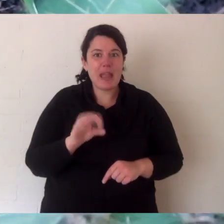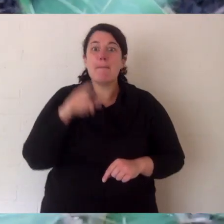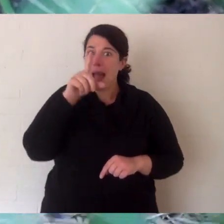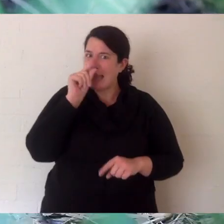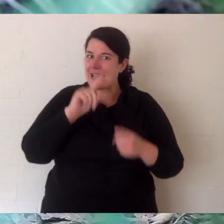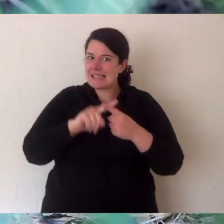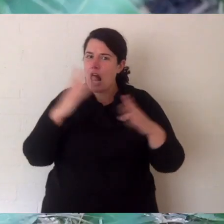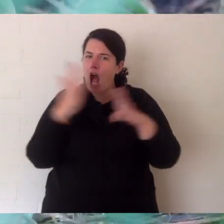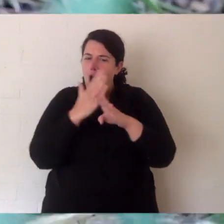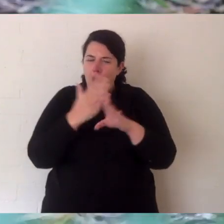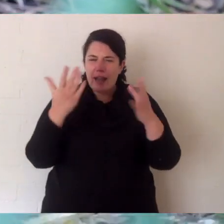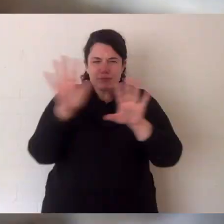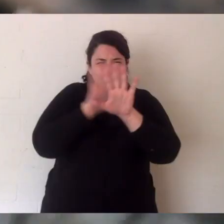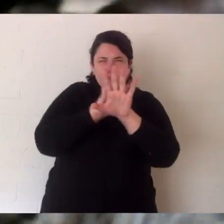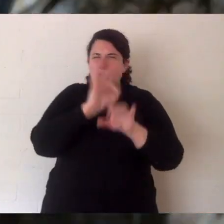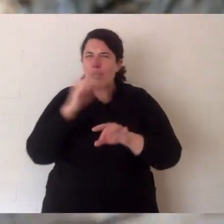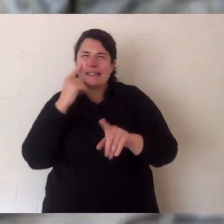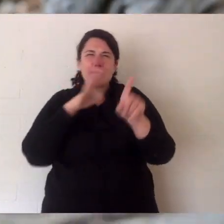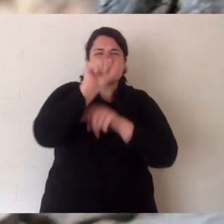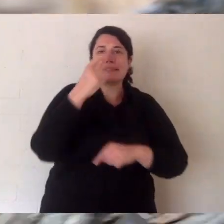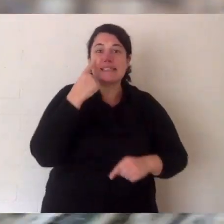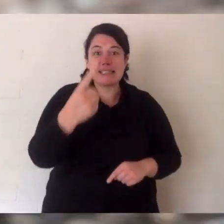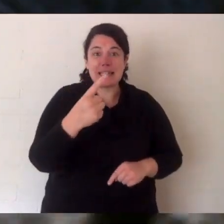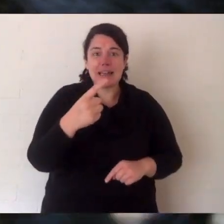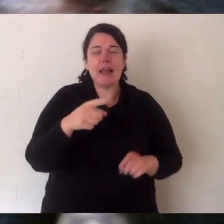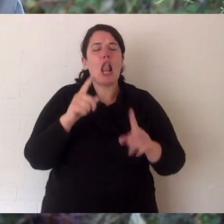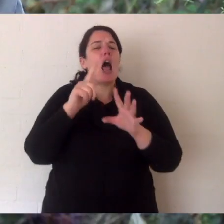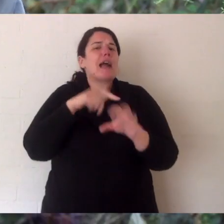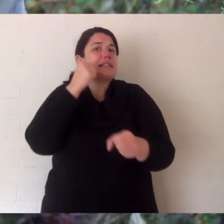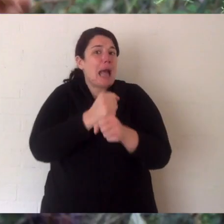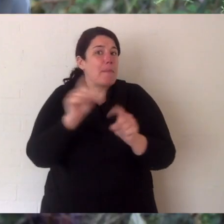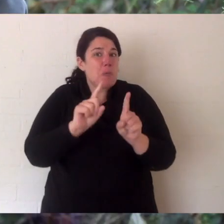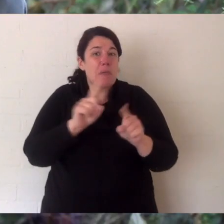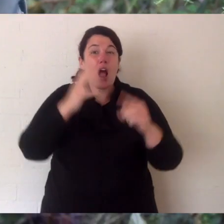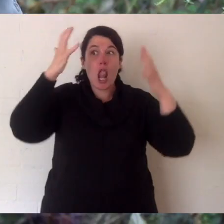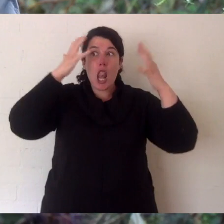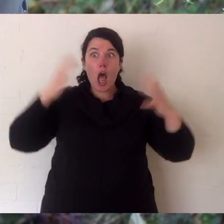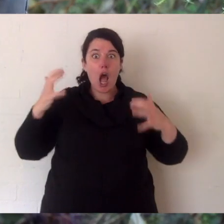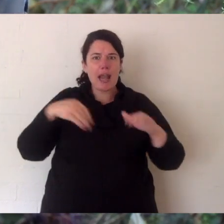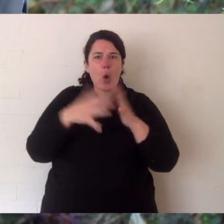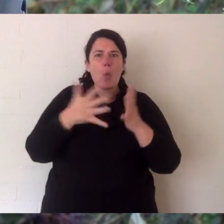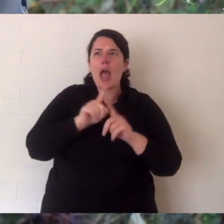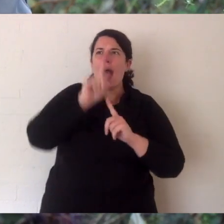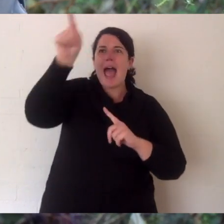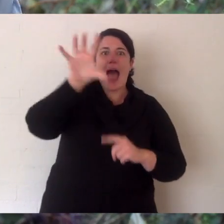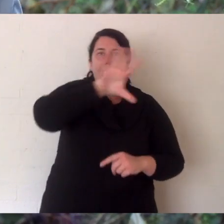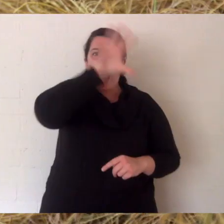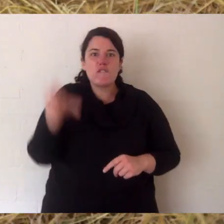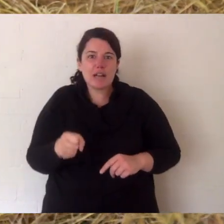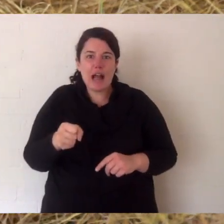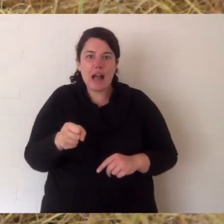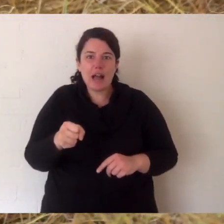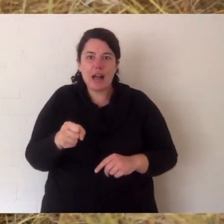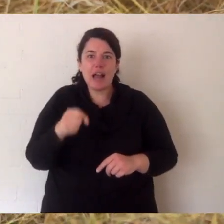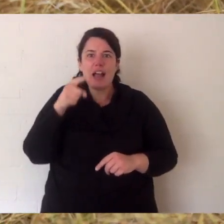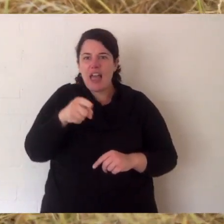It's interesting because it's still camouflage. It's called disruptive camouflage. I'll give you an example. Lions